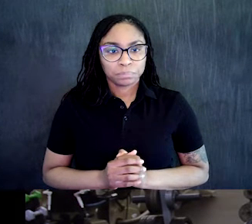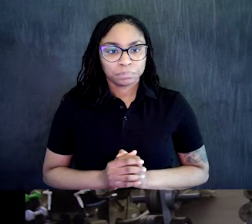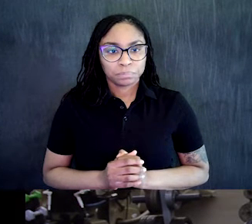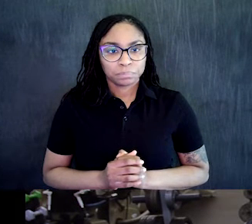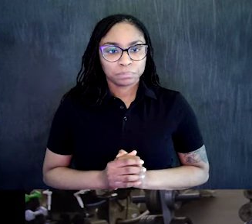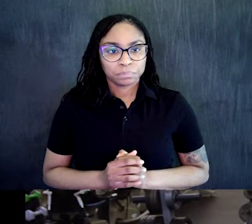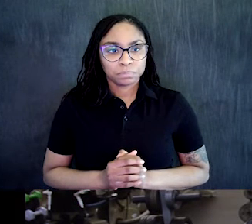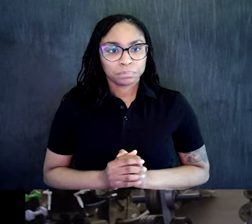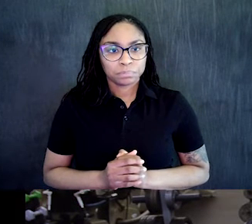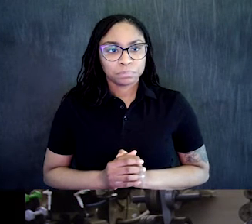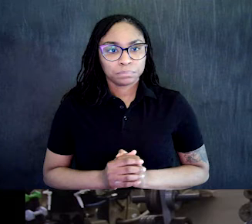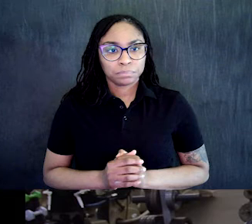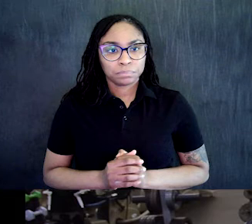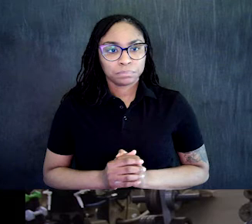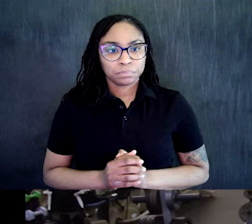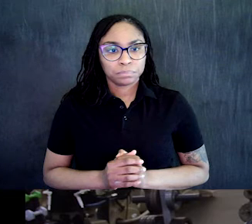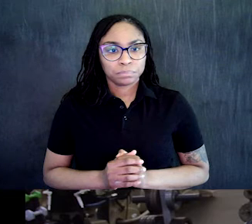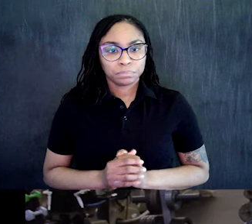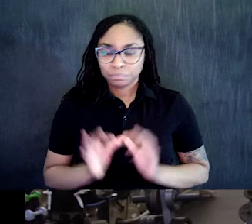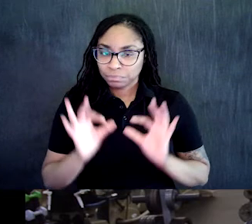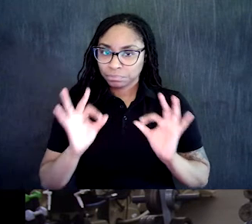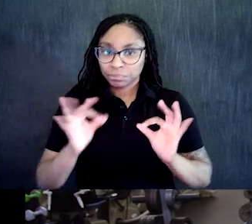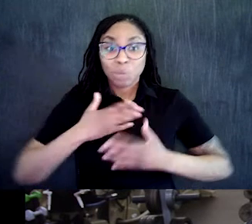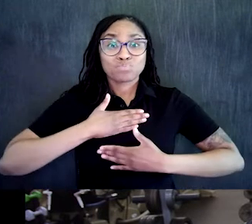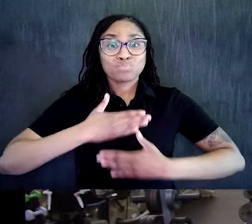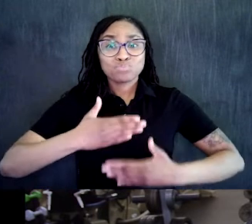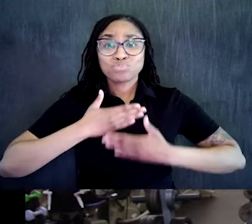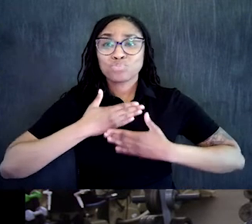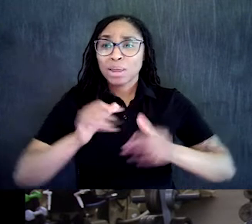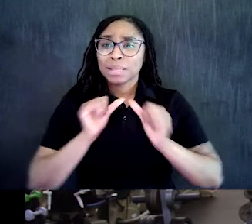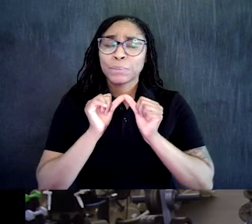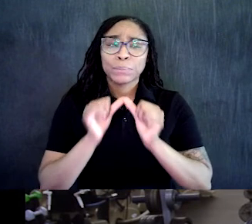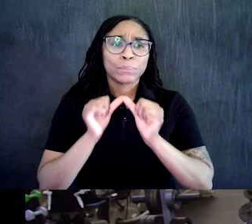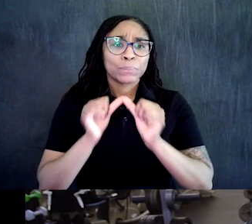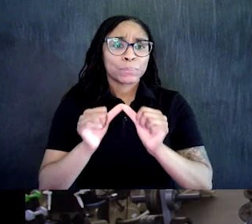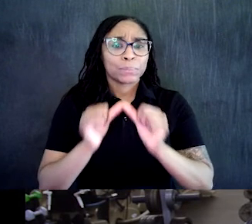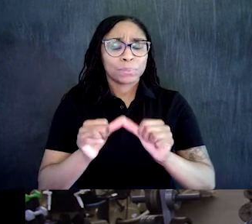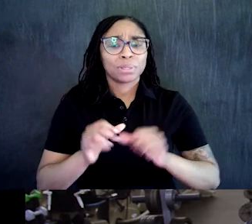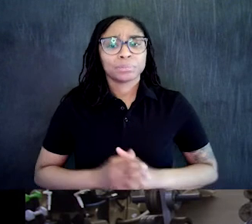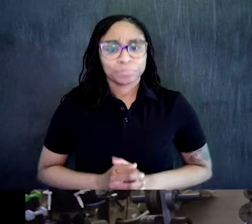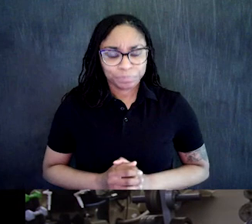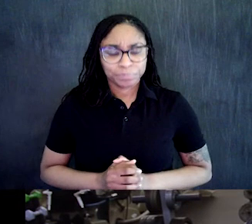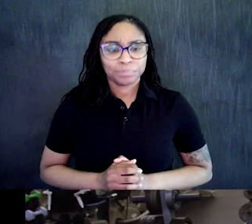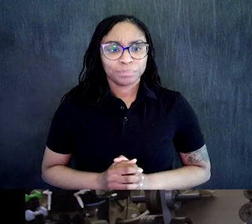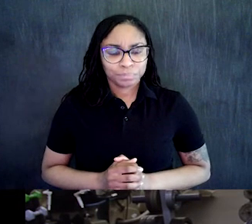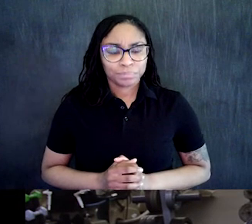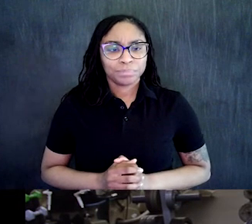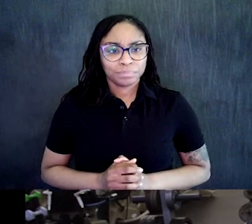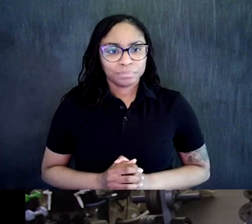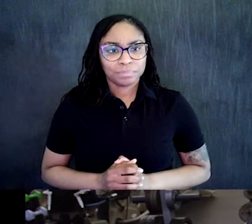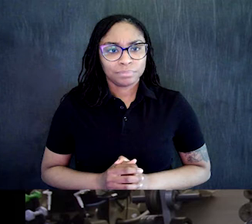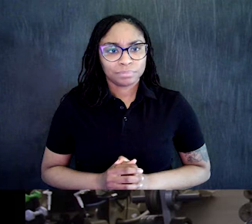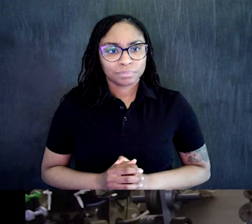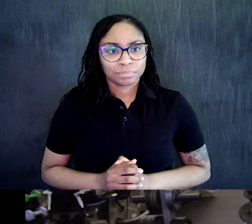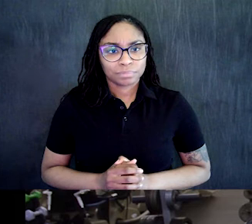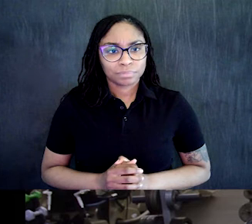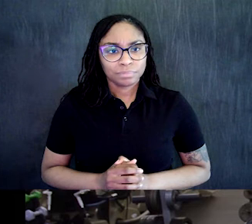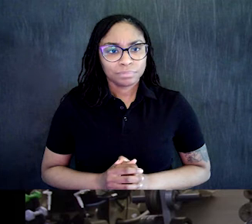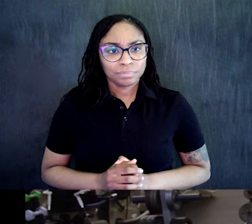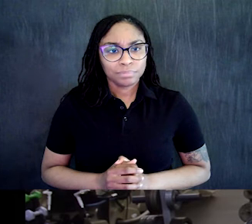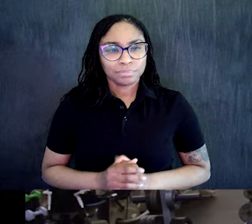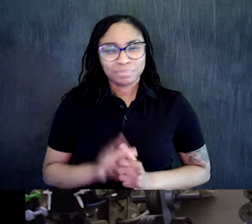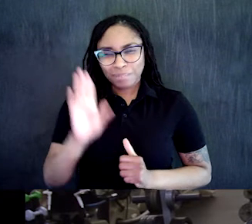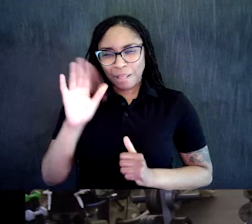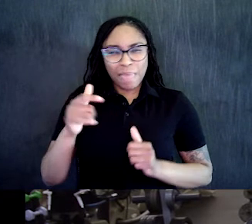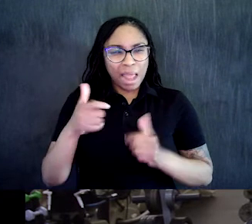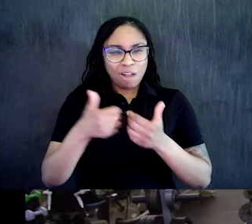your toes are down on the ground. And then you're going to squat down. All right? Bringing it back. So similar to the other exercise, if